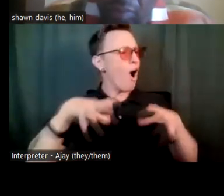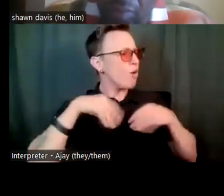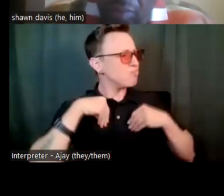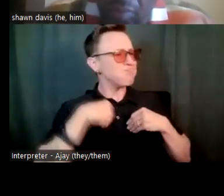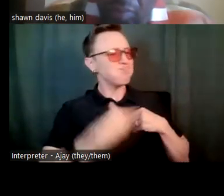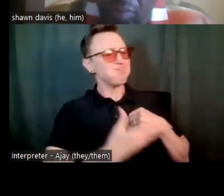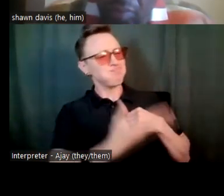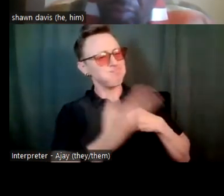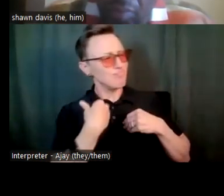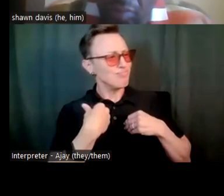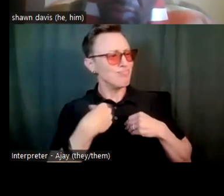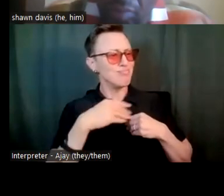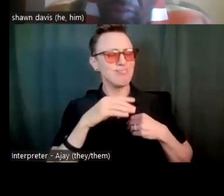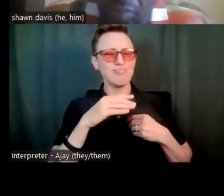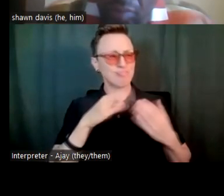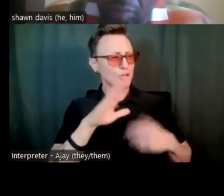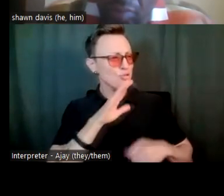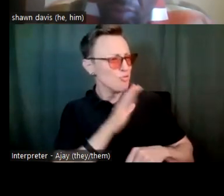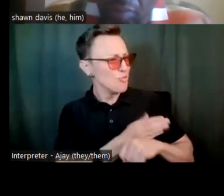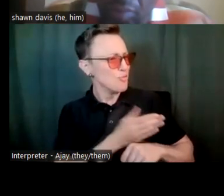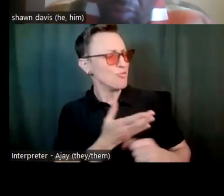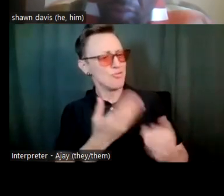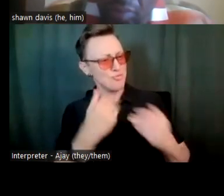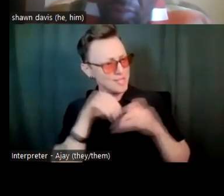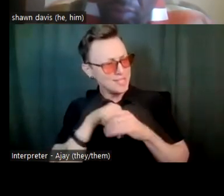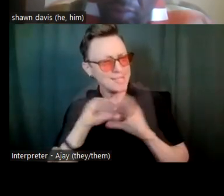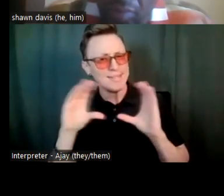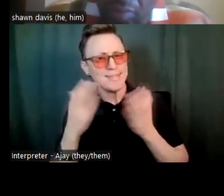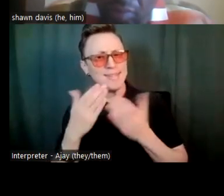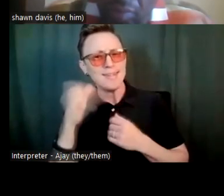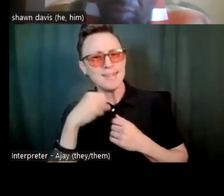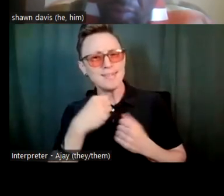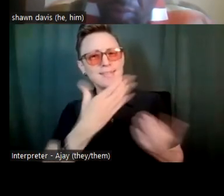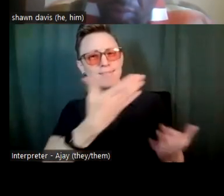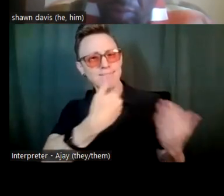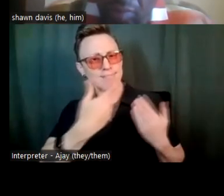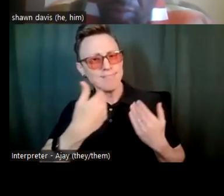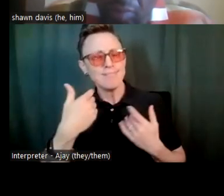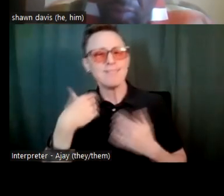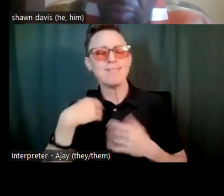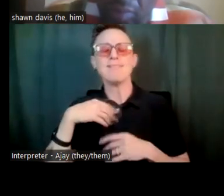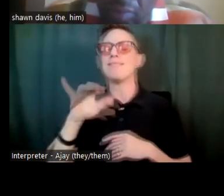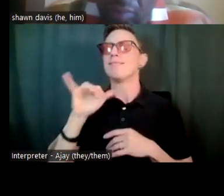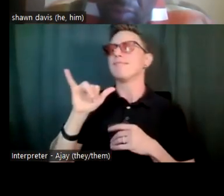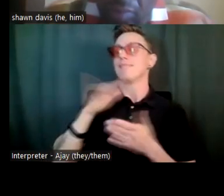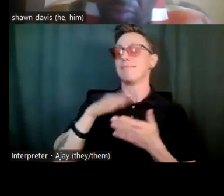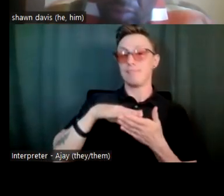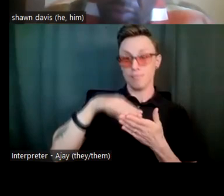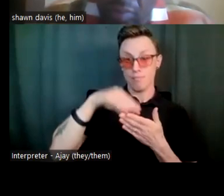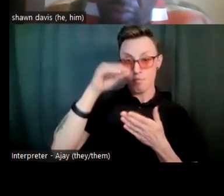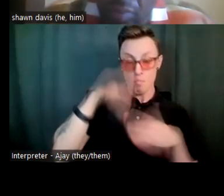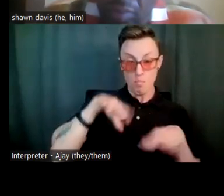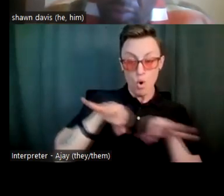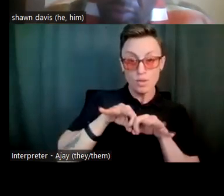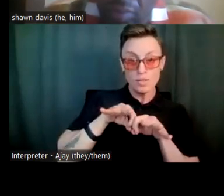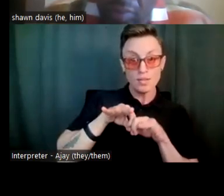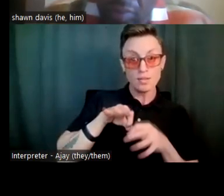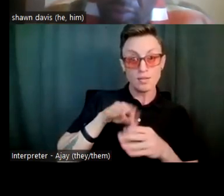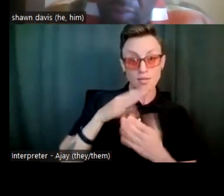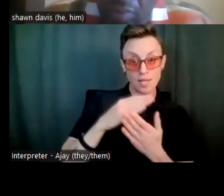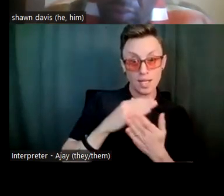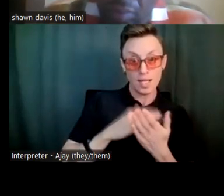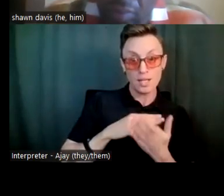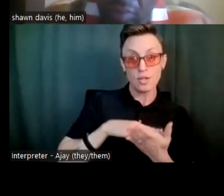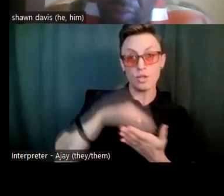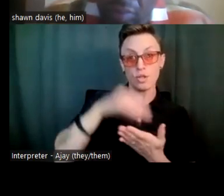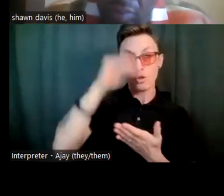have Amy in the school and in the classroom. And I think it was an important lesson to learn that you have to